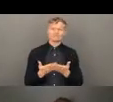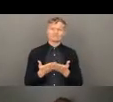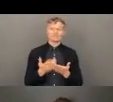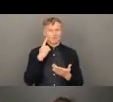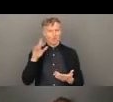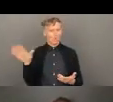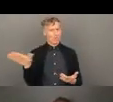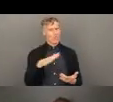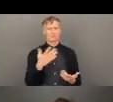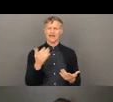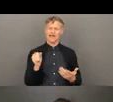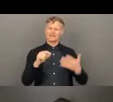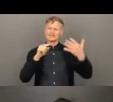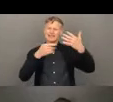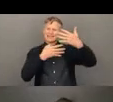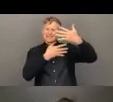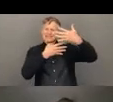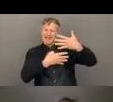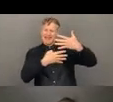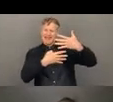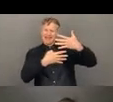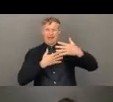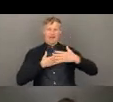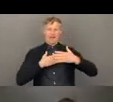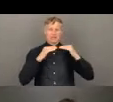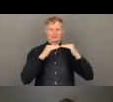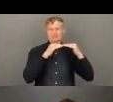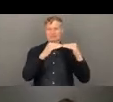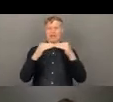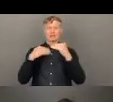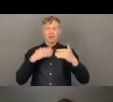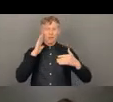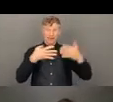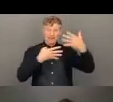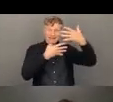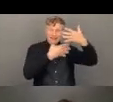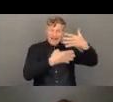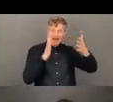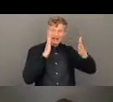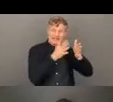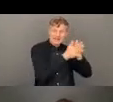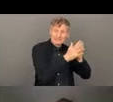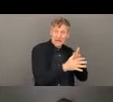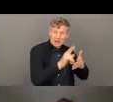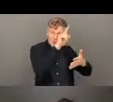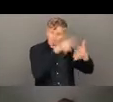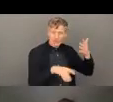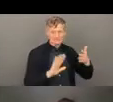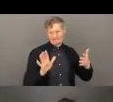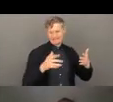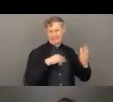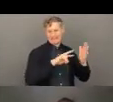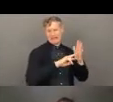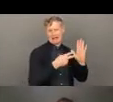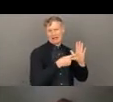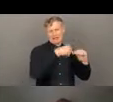applying a set of nine core humanitarian standards. We're not going to talk about the standards now. That's the technical aspect of it. What we want to talk about is